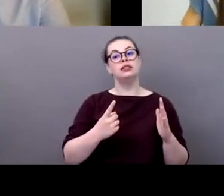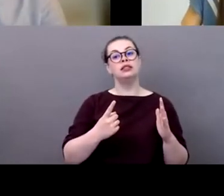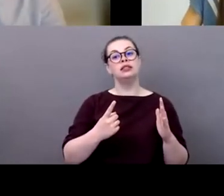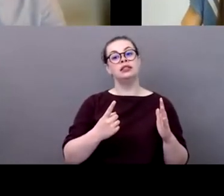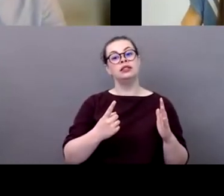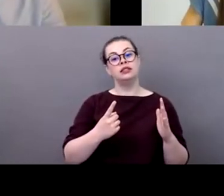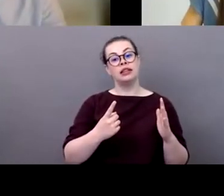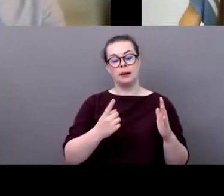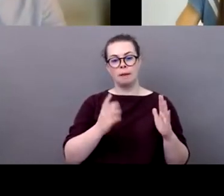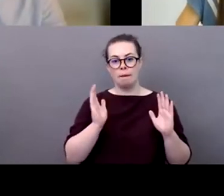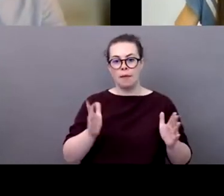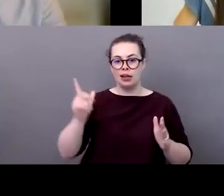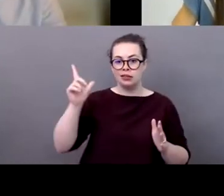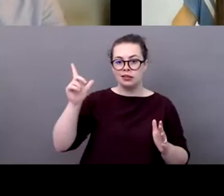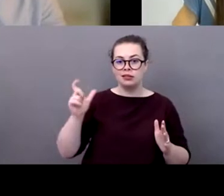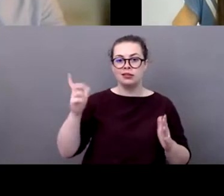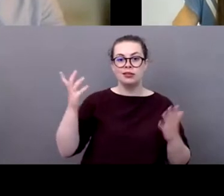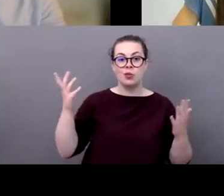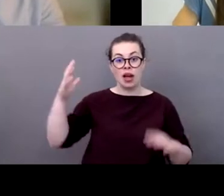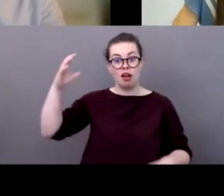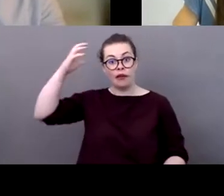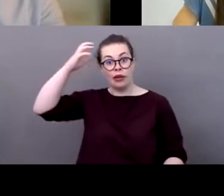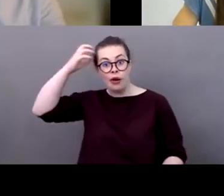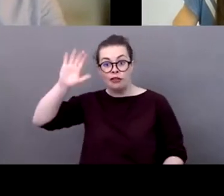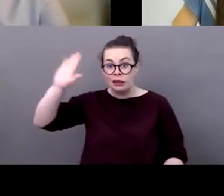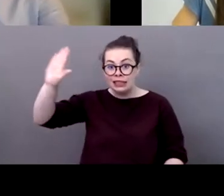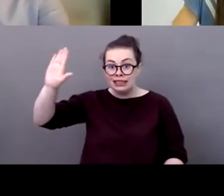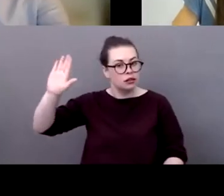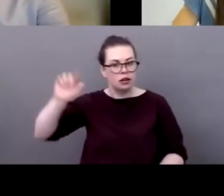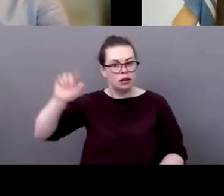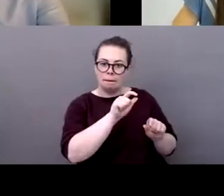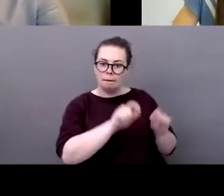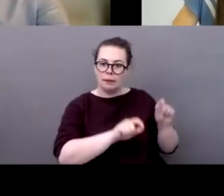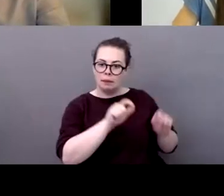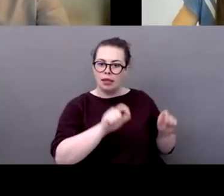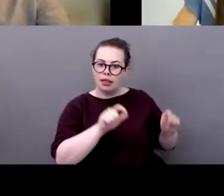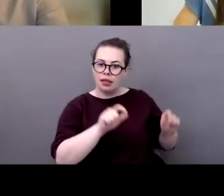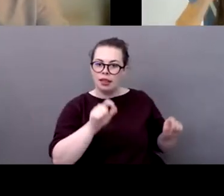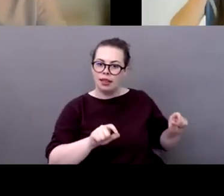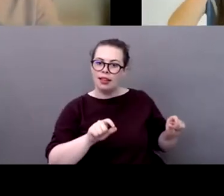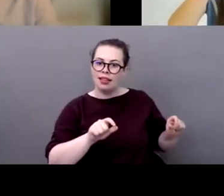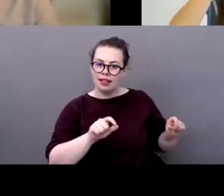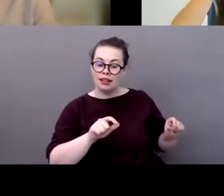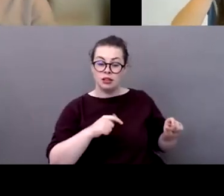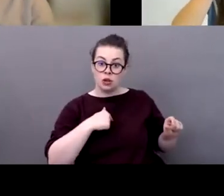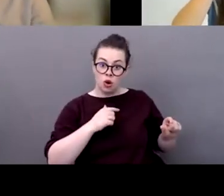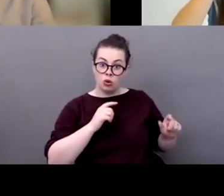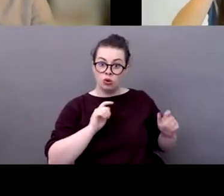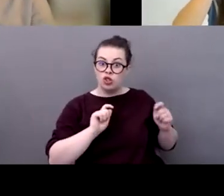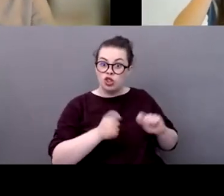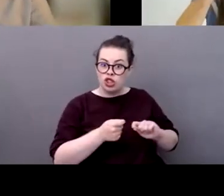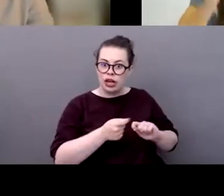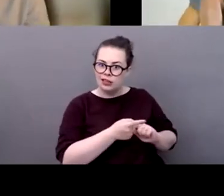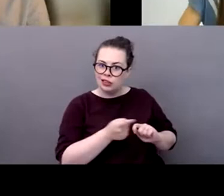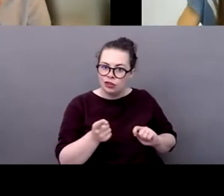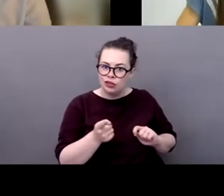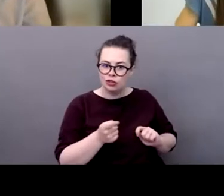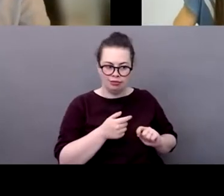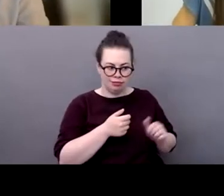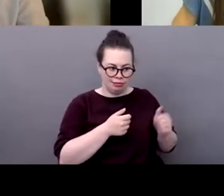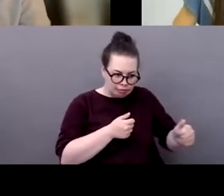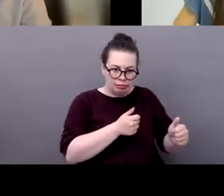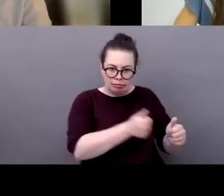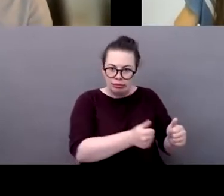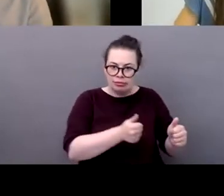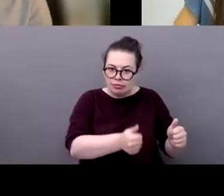level so if we want to uh enable people to actually embrace change i think it is very important that we start